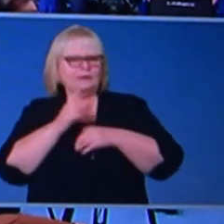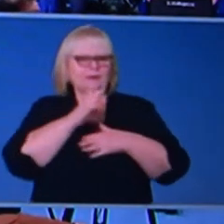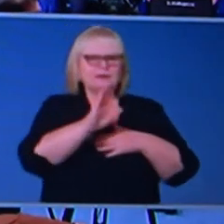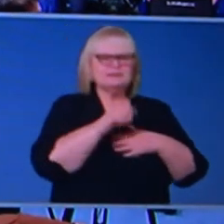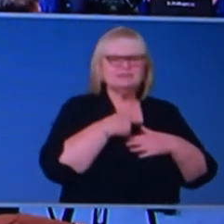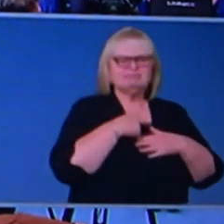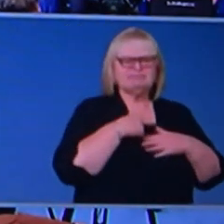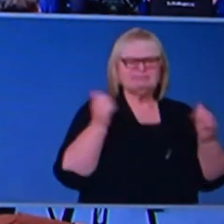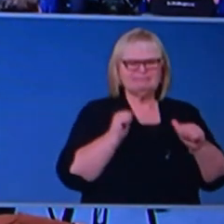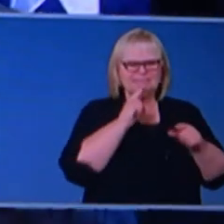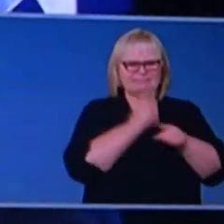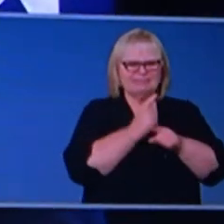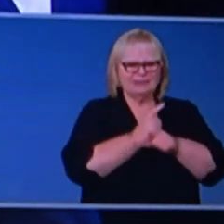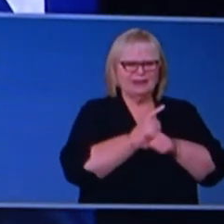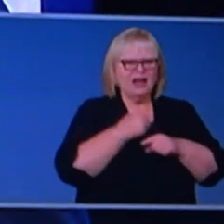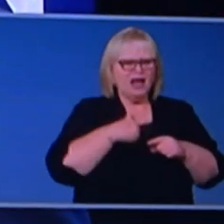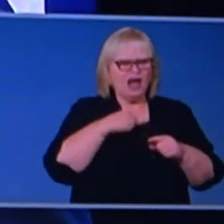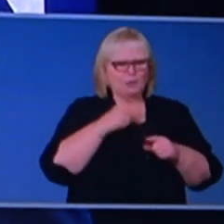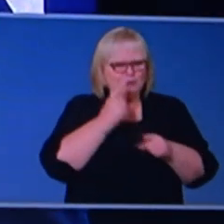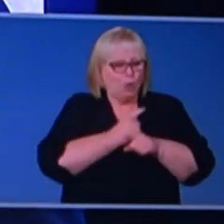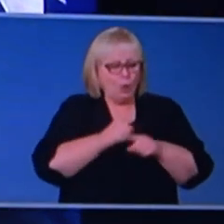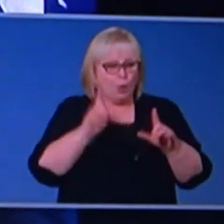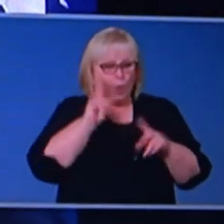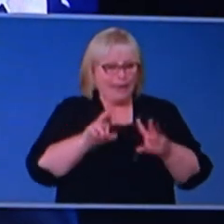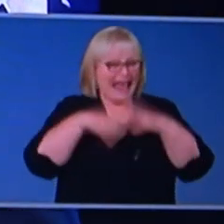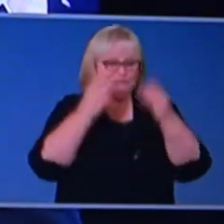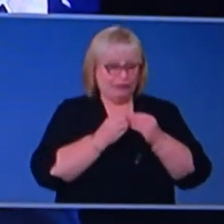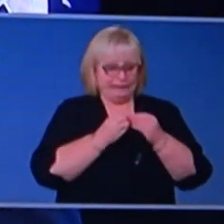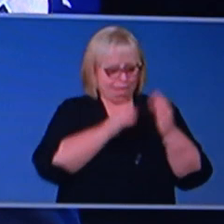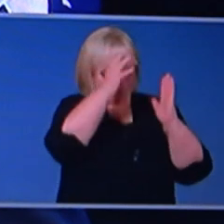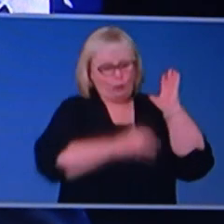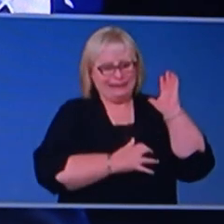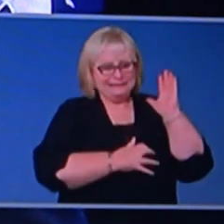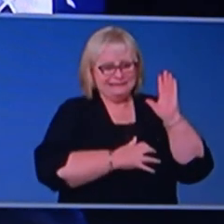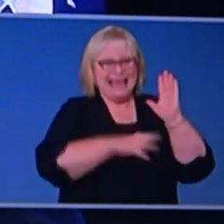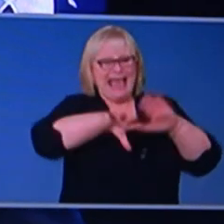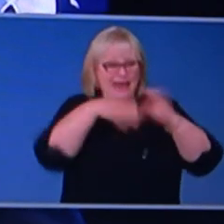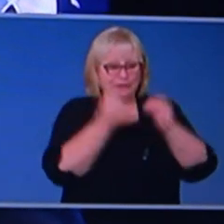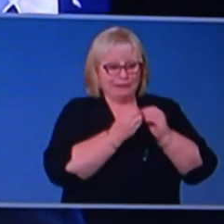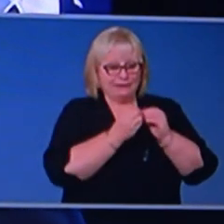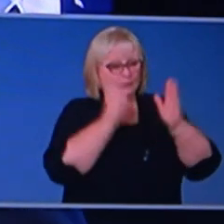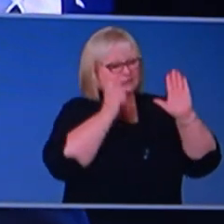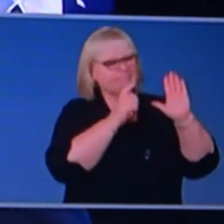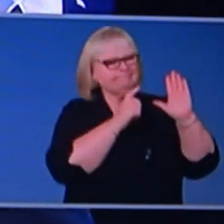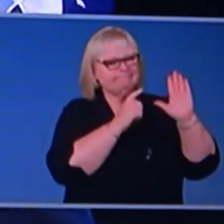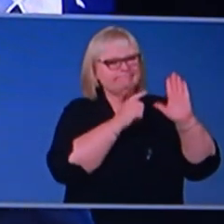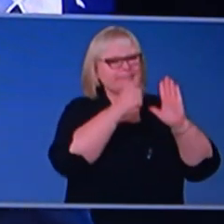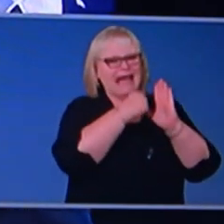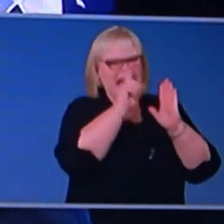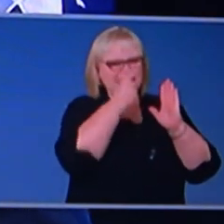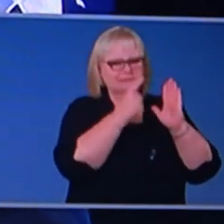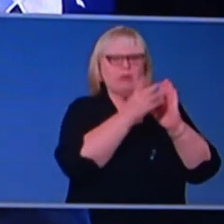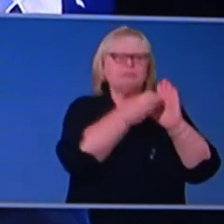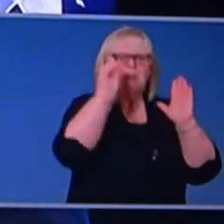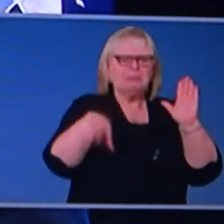looking at all the matters that are currently subject to restrictions and we'll be reviewing that and making decisions about which are the ones we can move on. Uh,